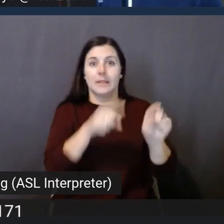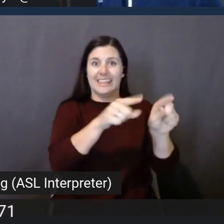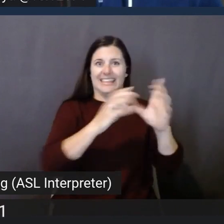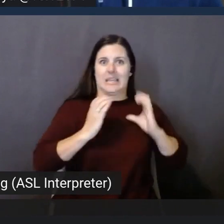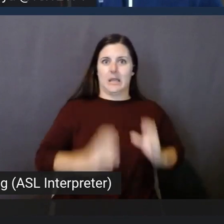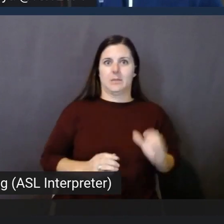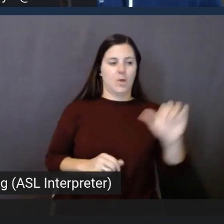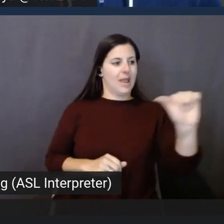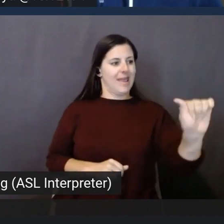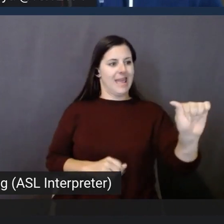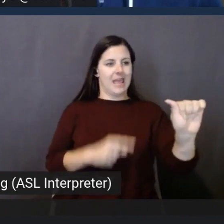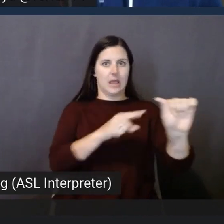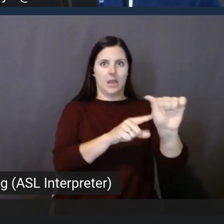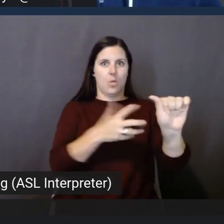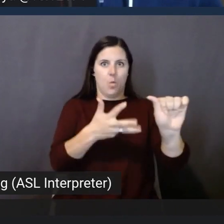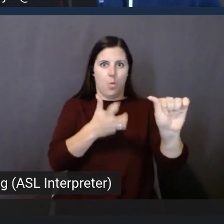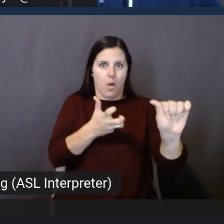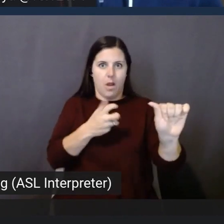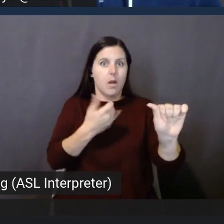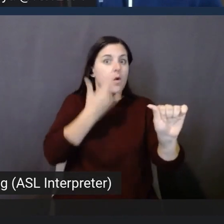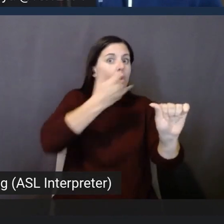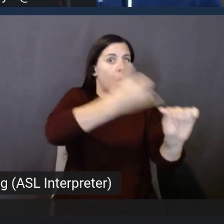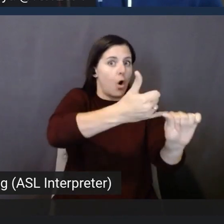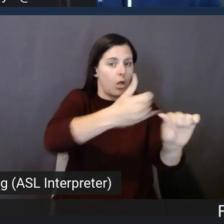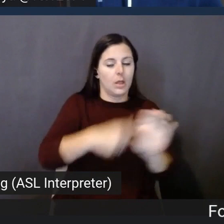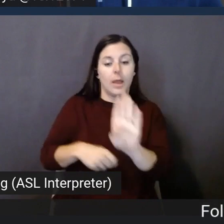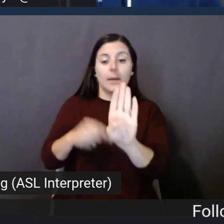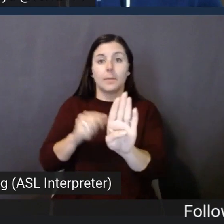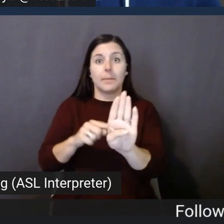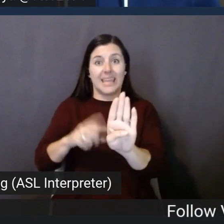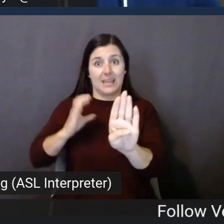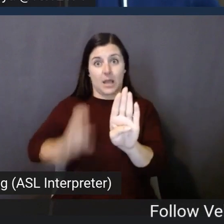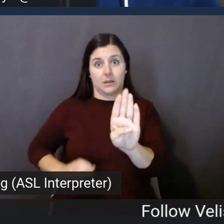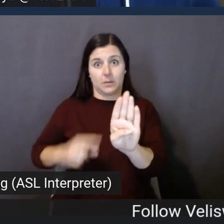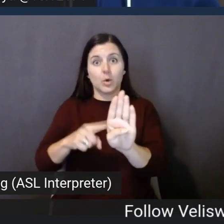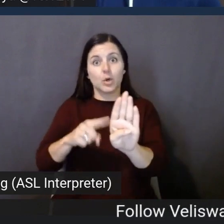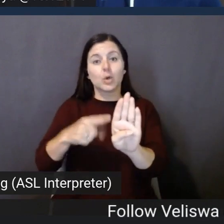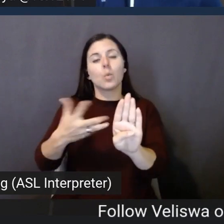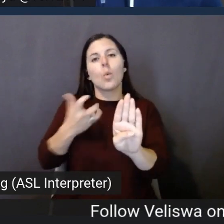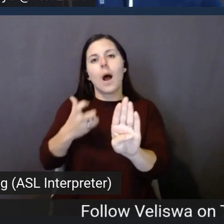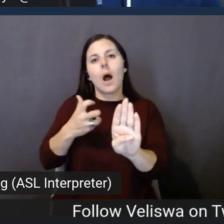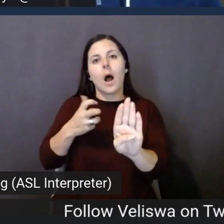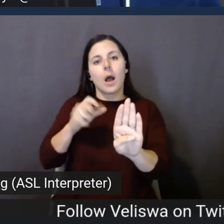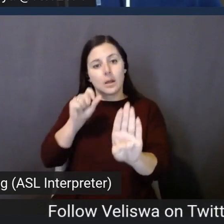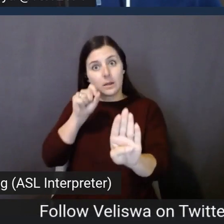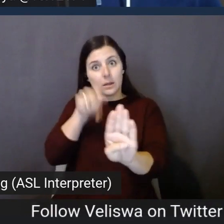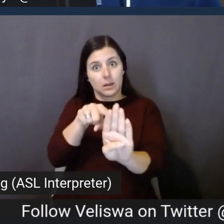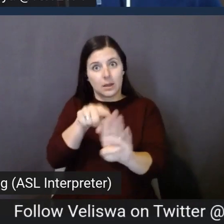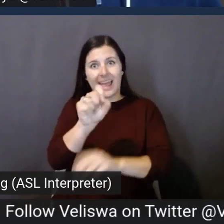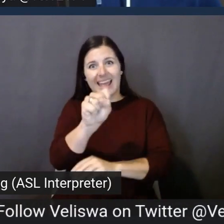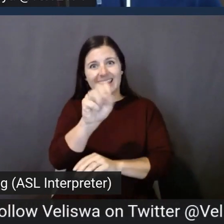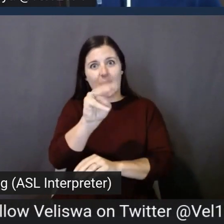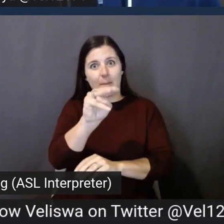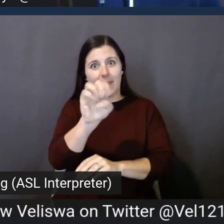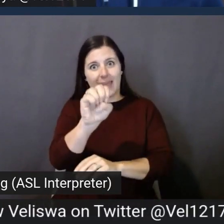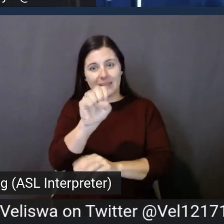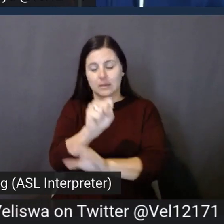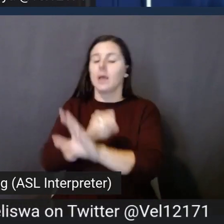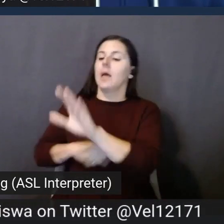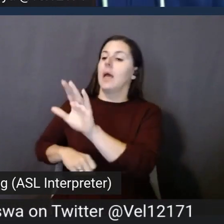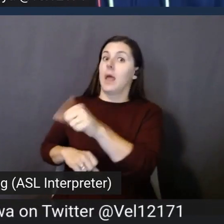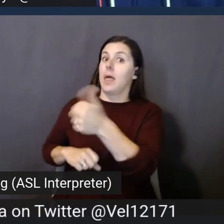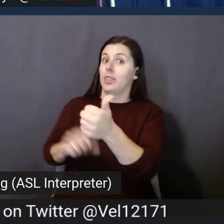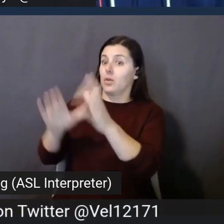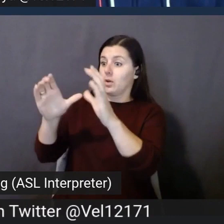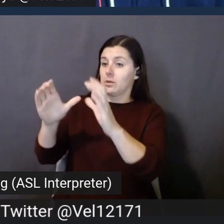reminder via a phone call. You have customer B who's saying, yeah, I want to get reminders via SMS, and customer C wants reminders via